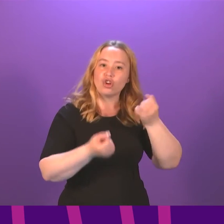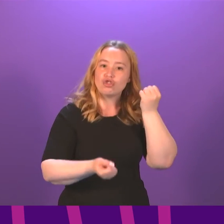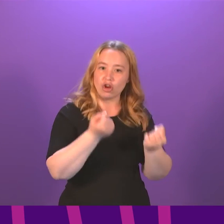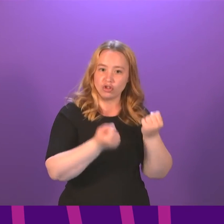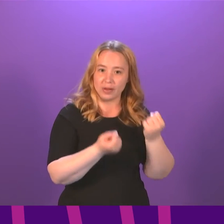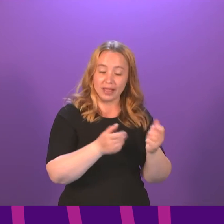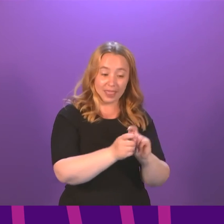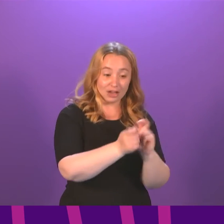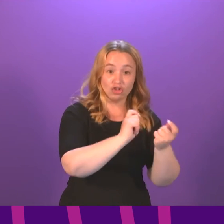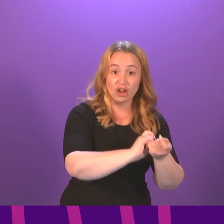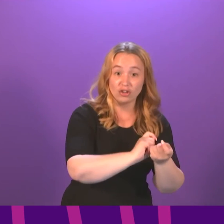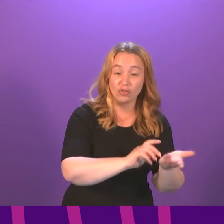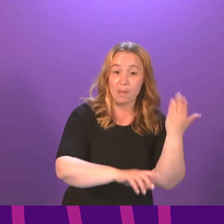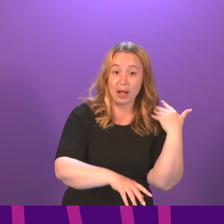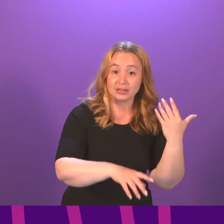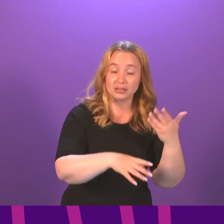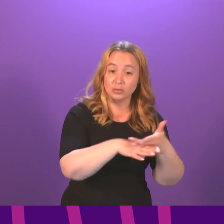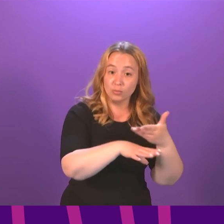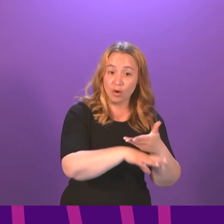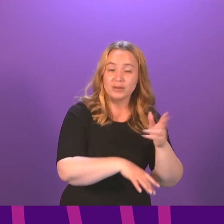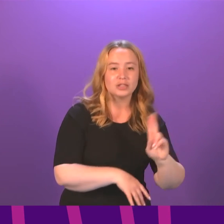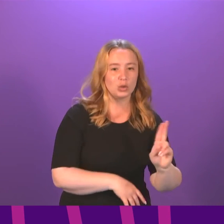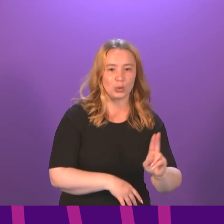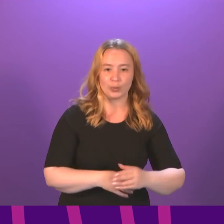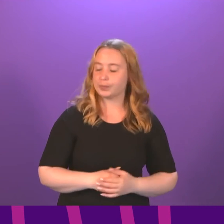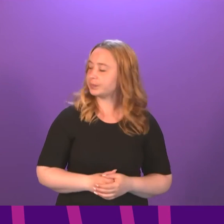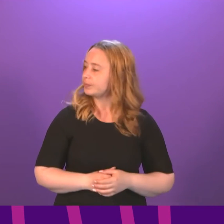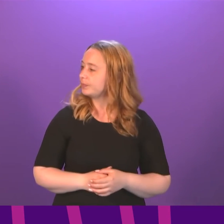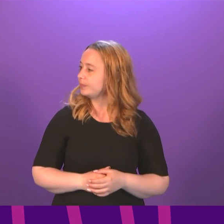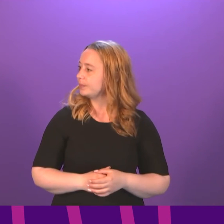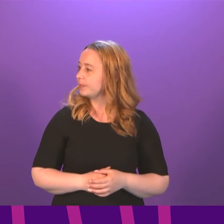changed because of the past performance of a school. Sharon Dowie.